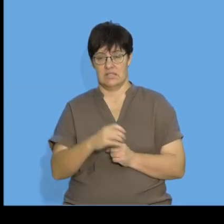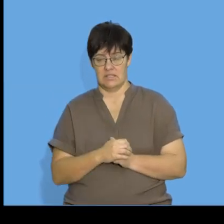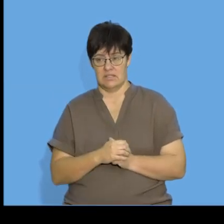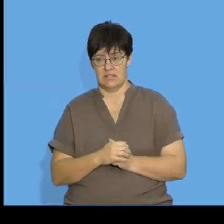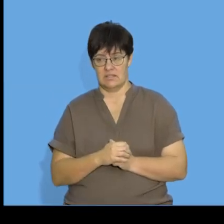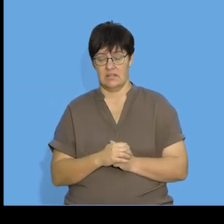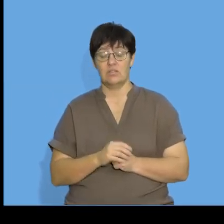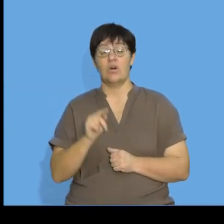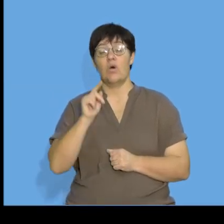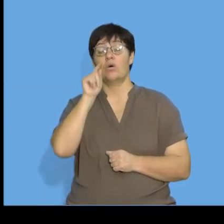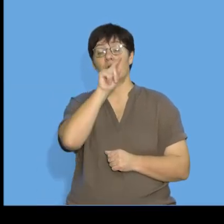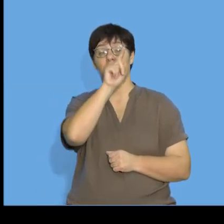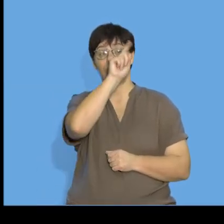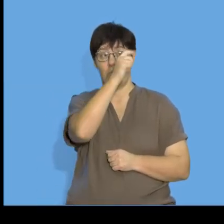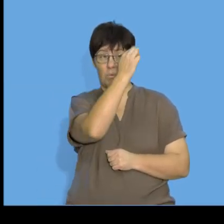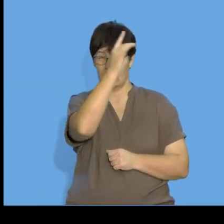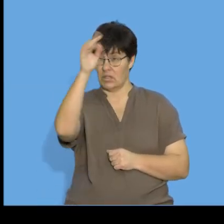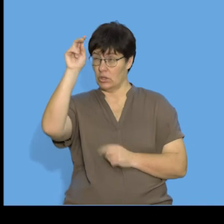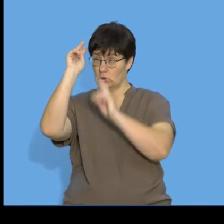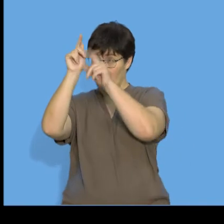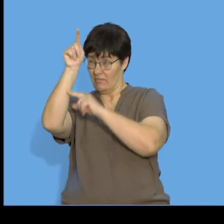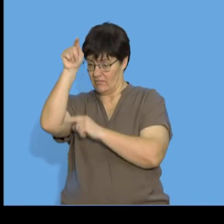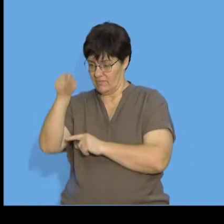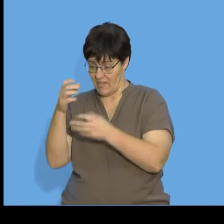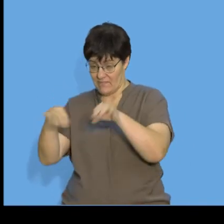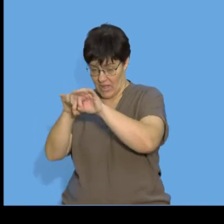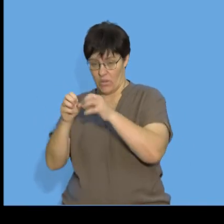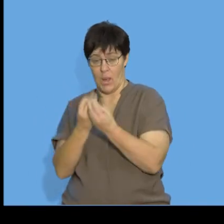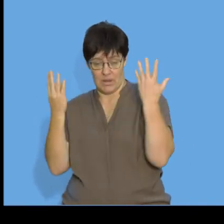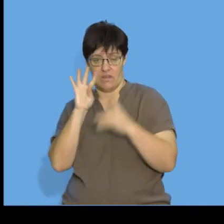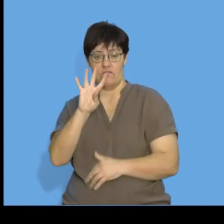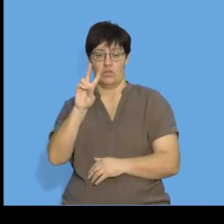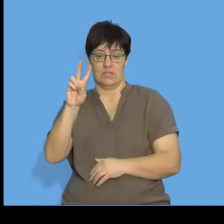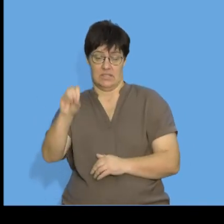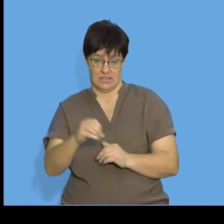see that the value of the 12 term is 420